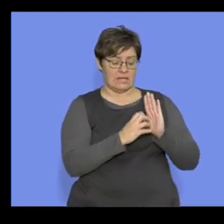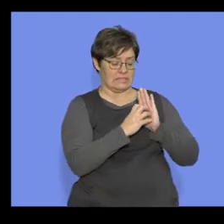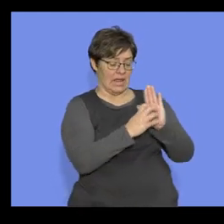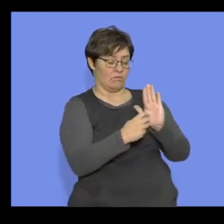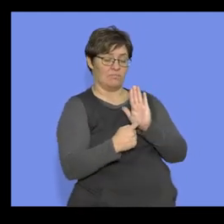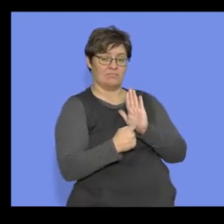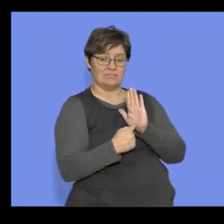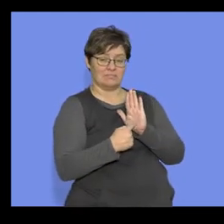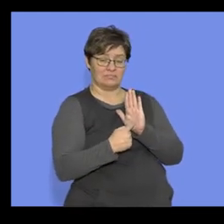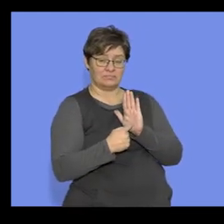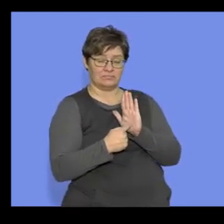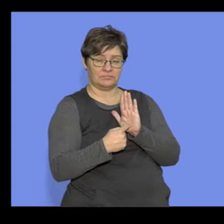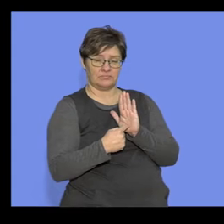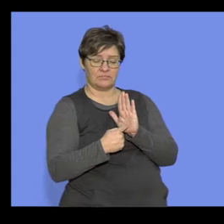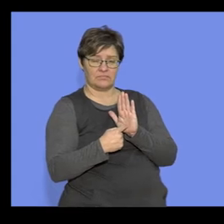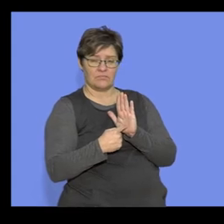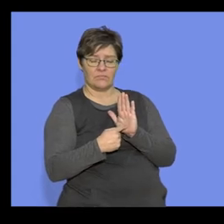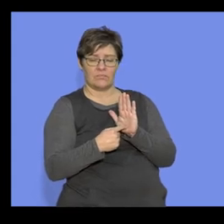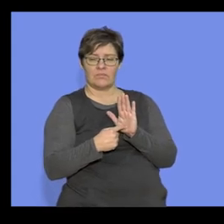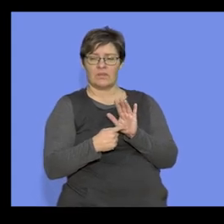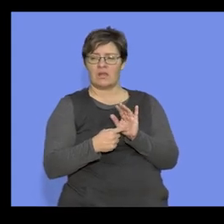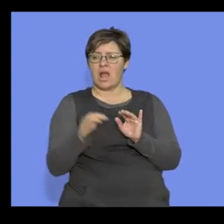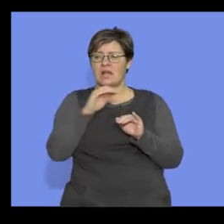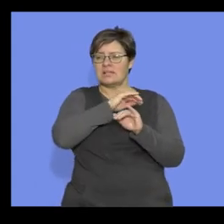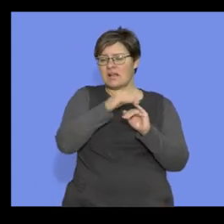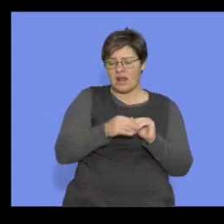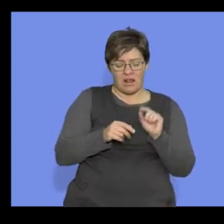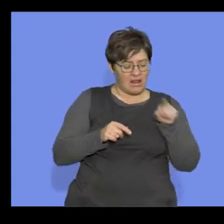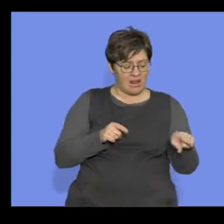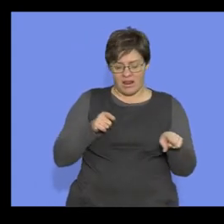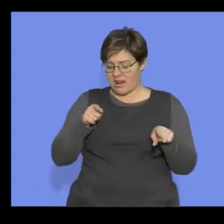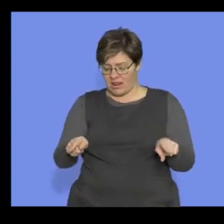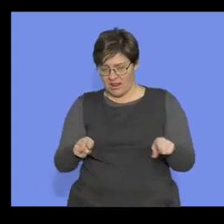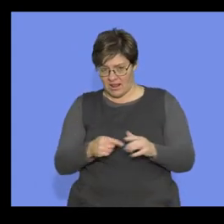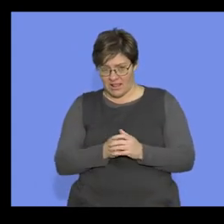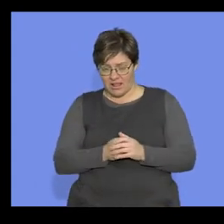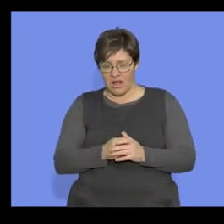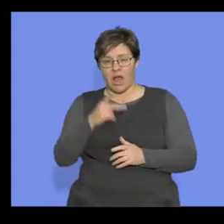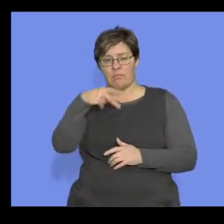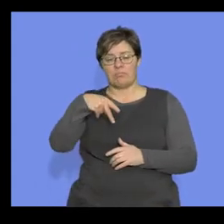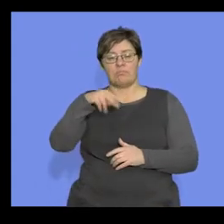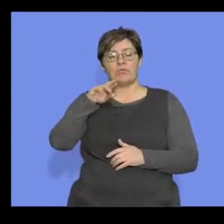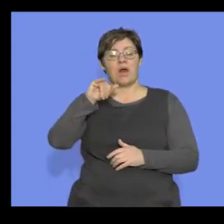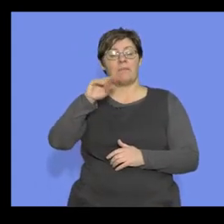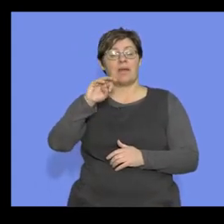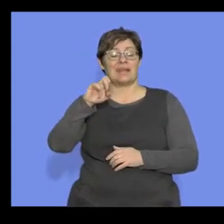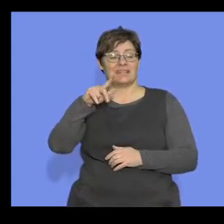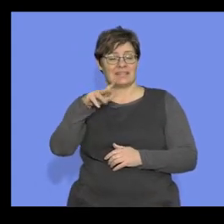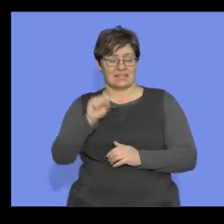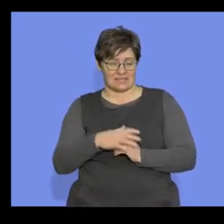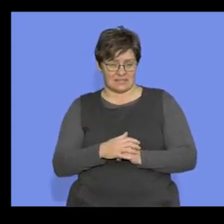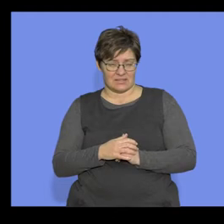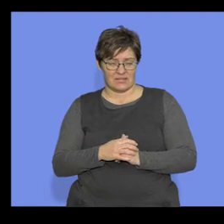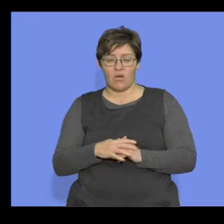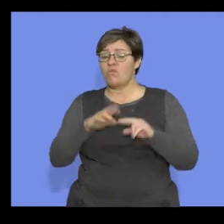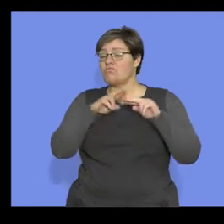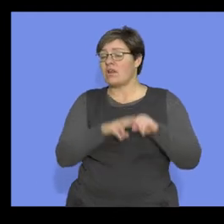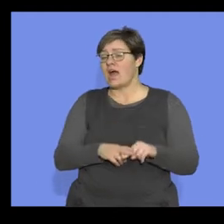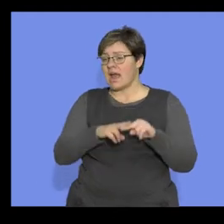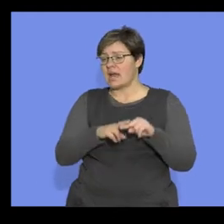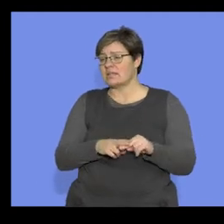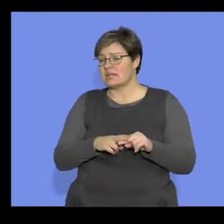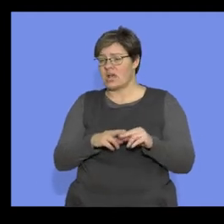me here, the diagrams show, all right, the skulls of two species of primate. So here, you are totally